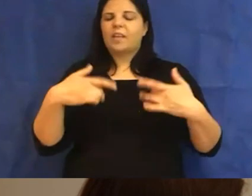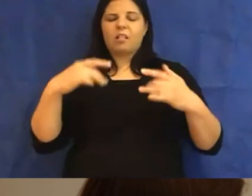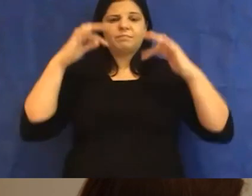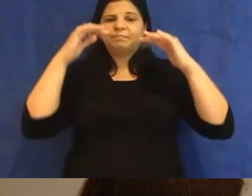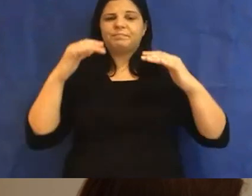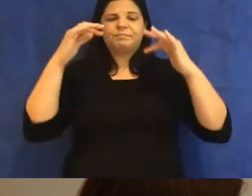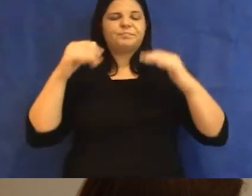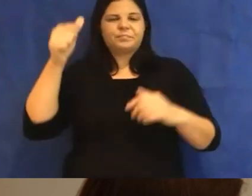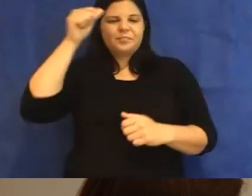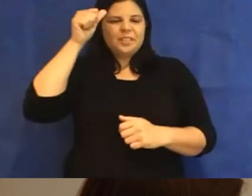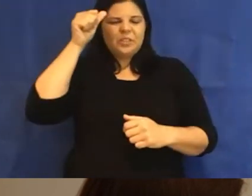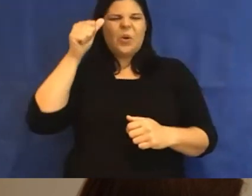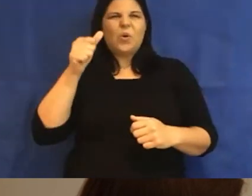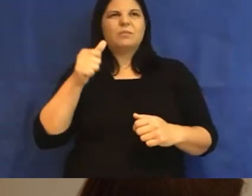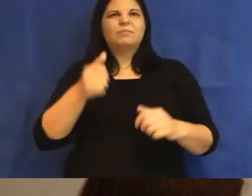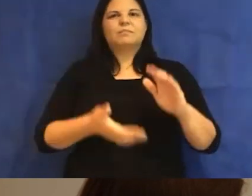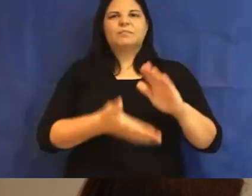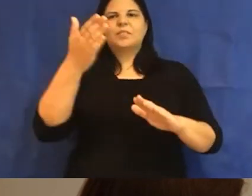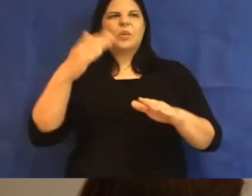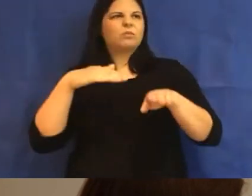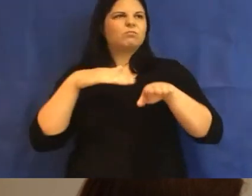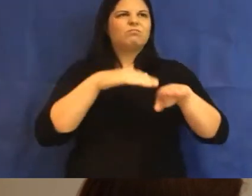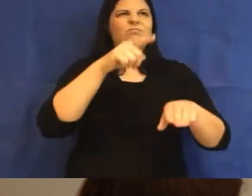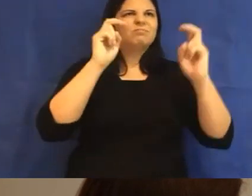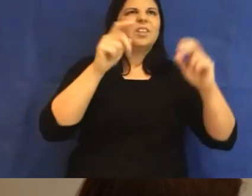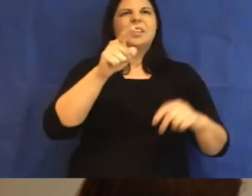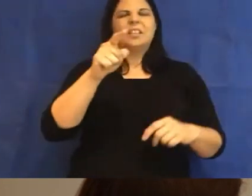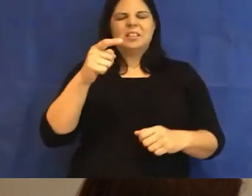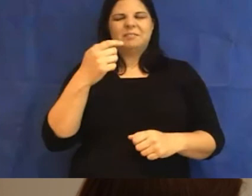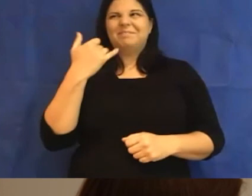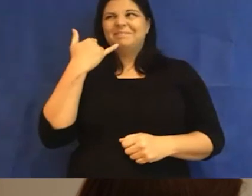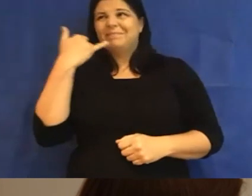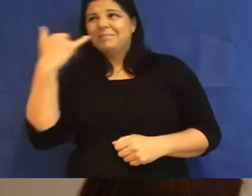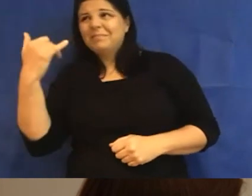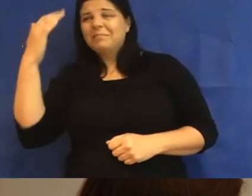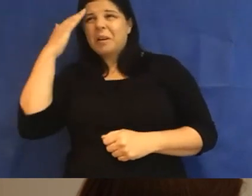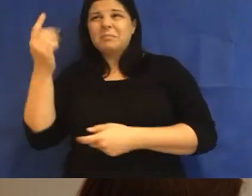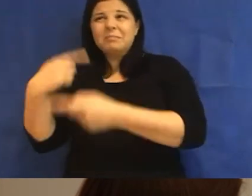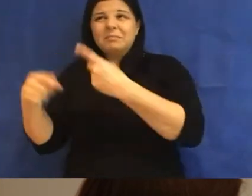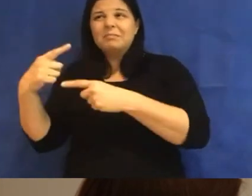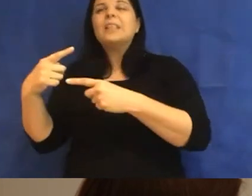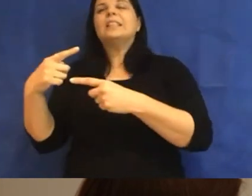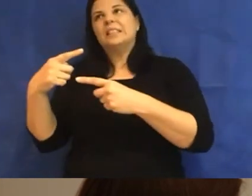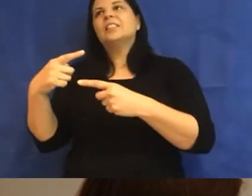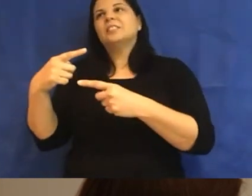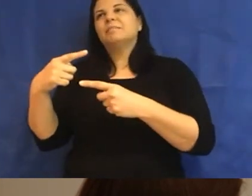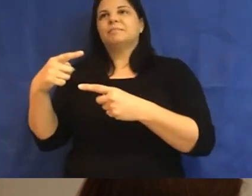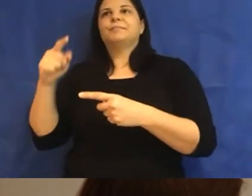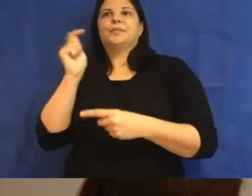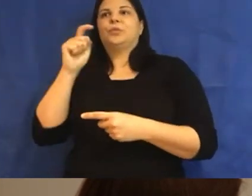Choked with tears as I sat on the tram back to Brunswick, I listened as mum gave me our plans to fly back to Bundaberg for our final goodbye.